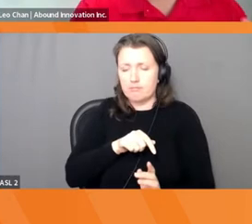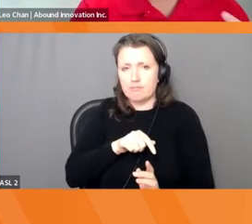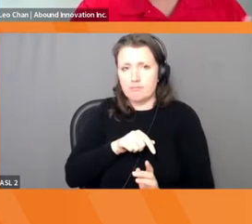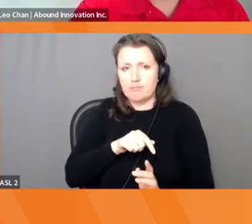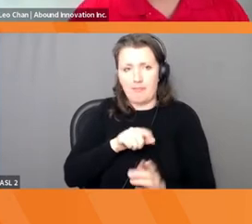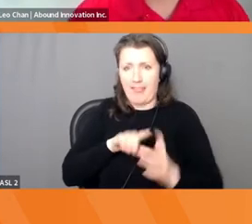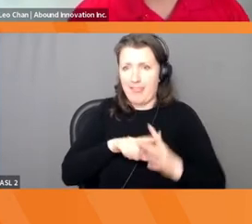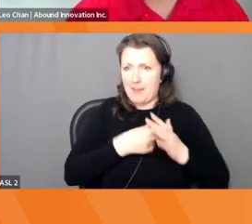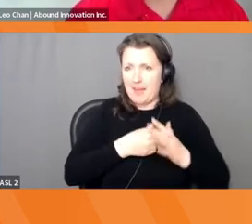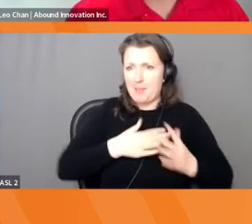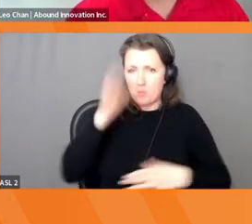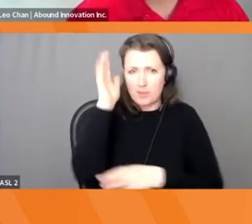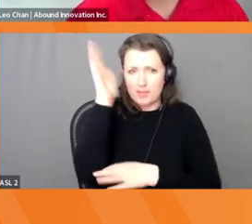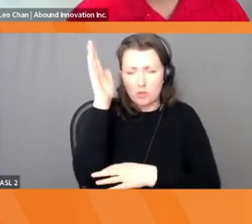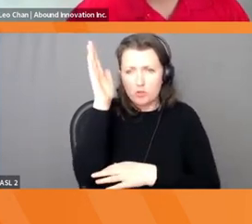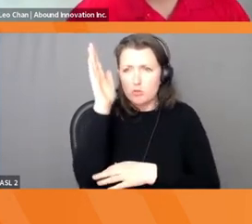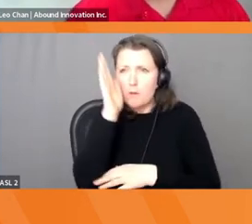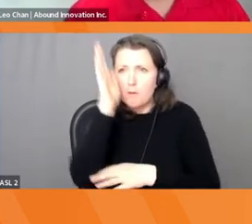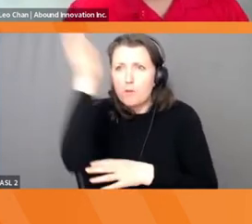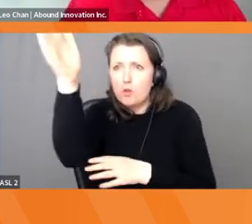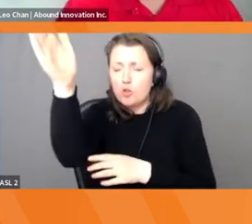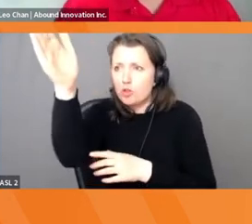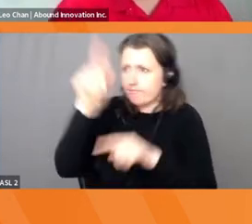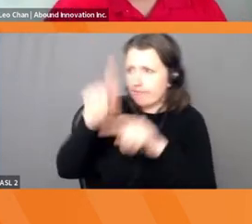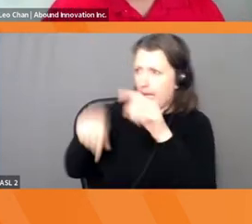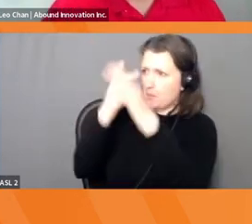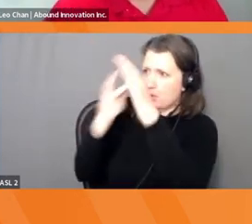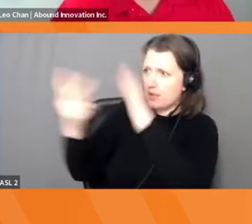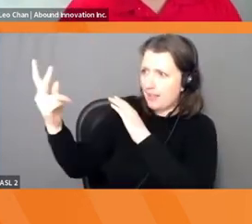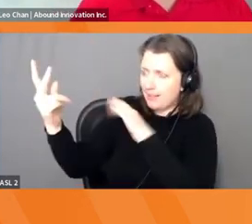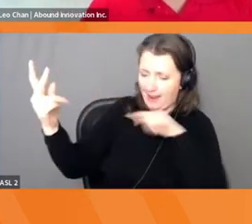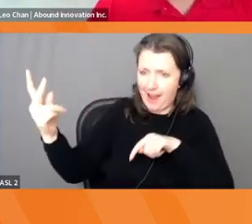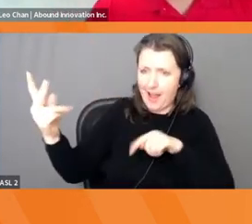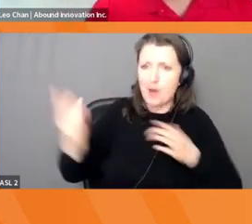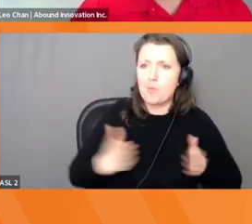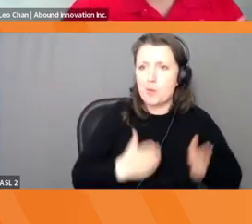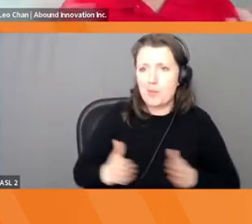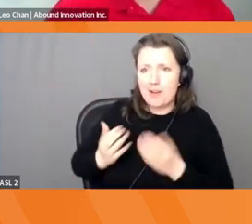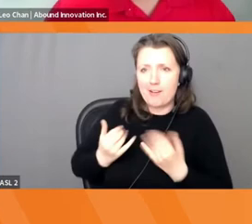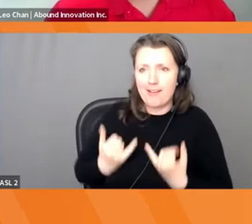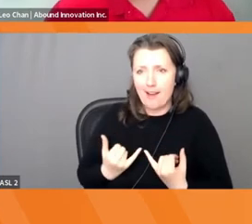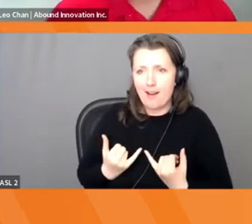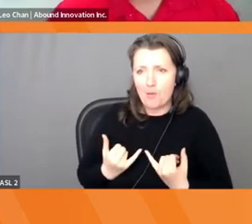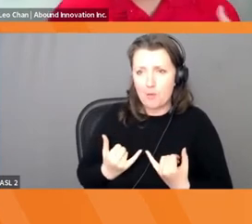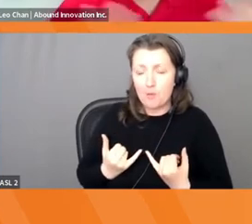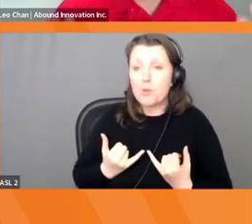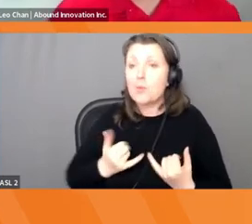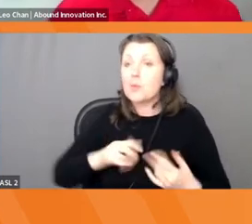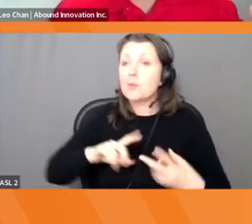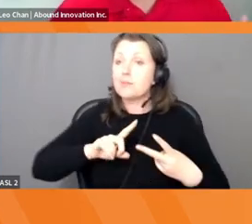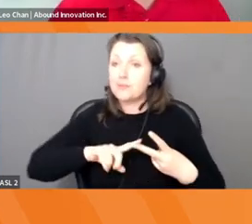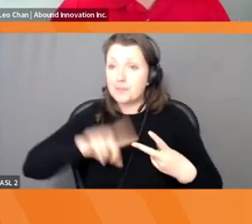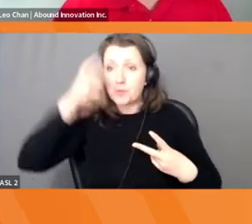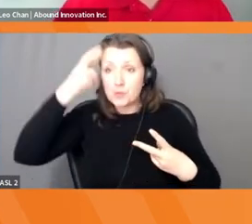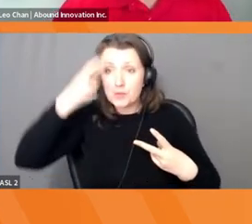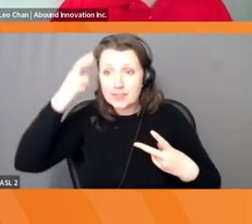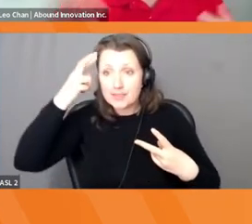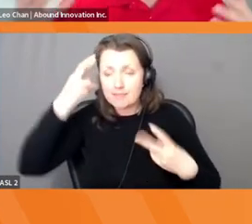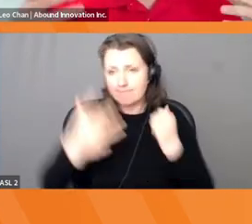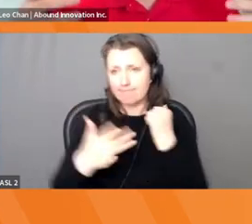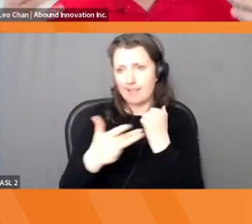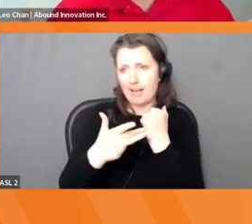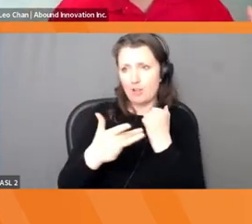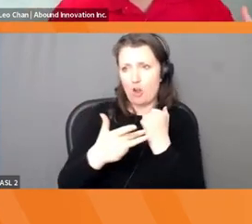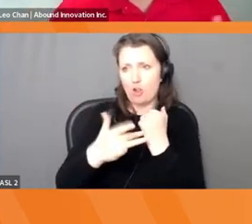for that unknown future that's coming to us. And then secondly, it's needed because technology is changing all the time, right there. We